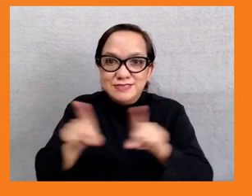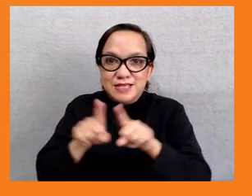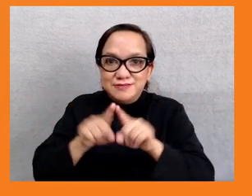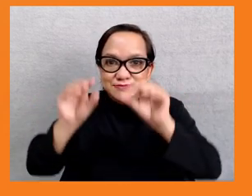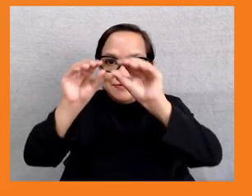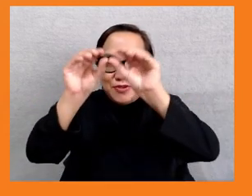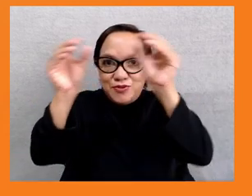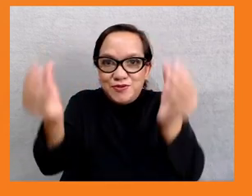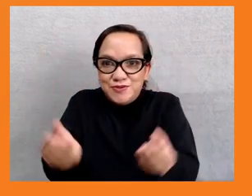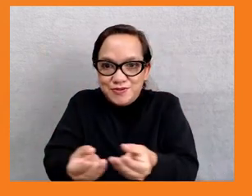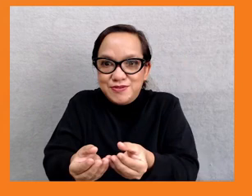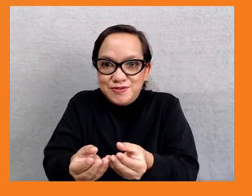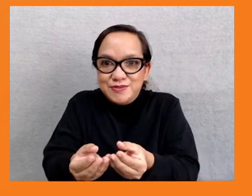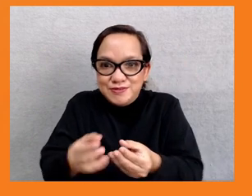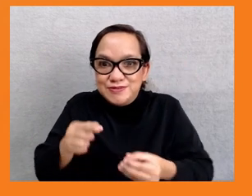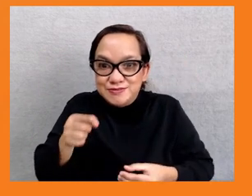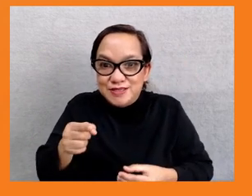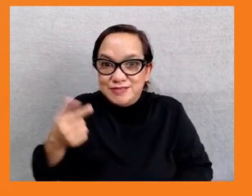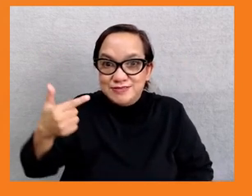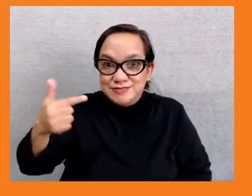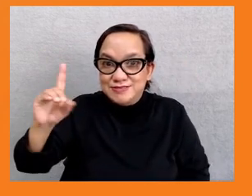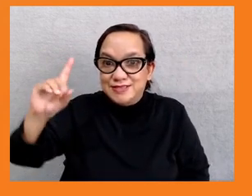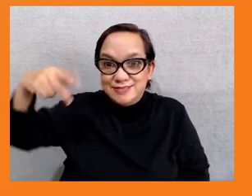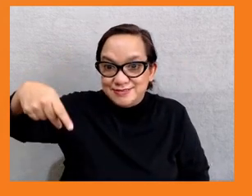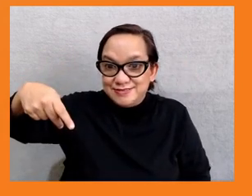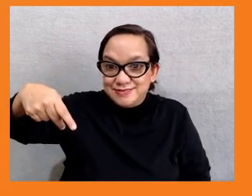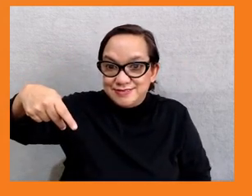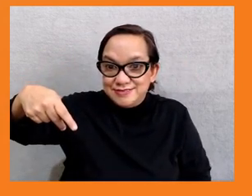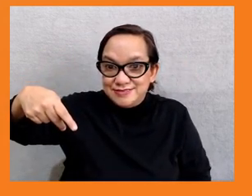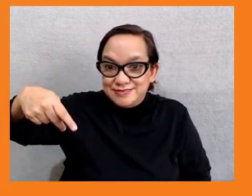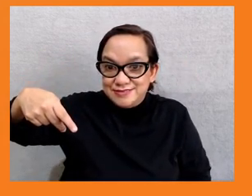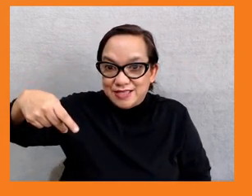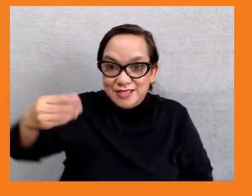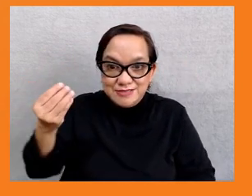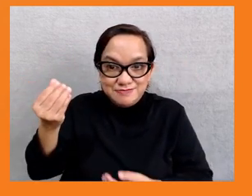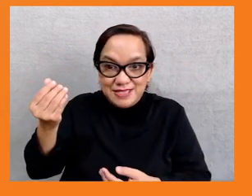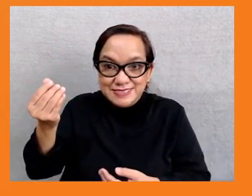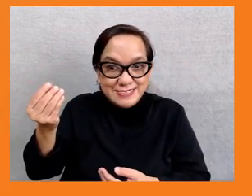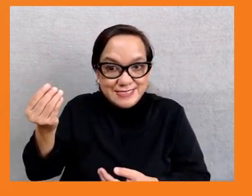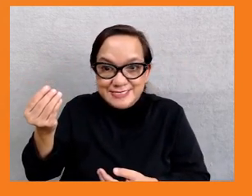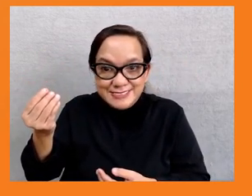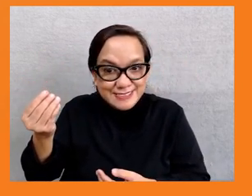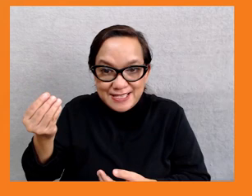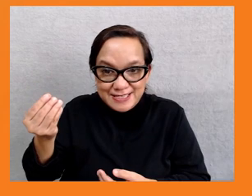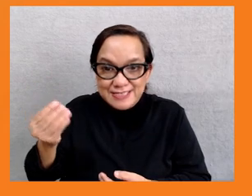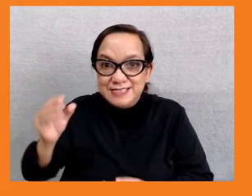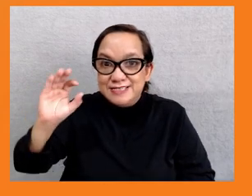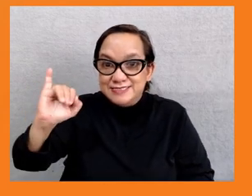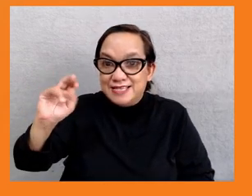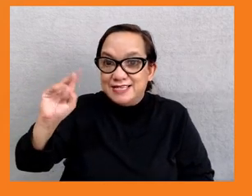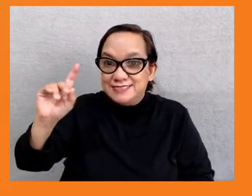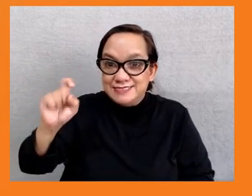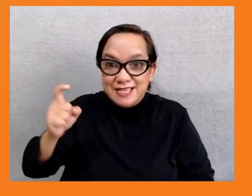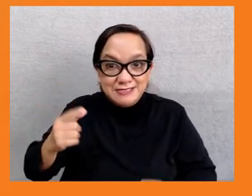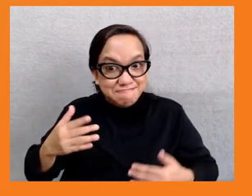like the wealth index that the World Bank is producing, or the happy planet index, or the living planet index, which tries to focus